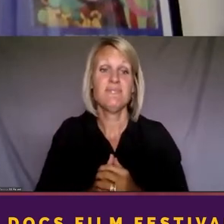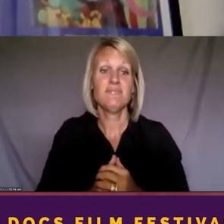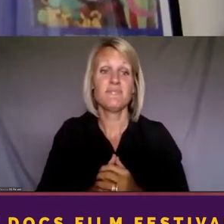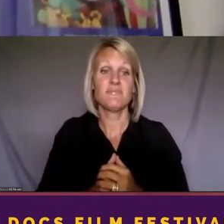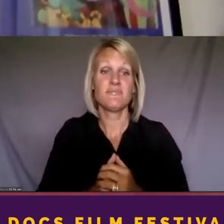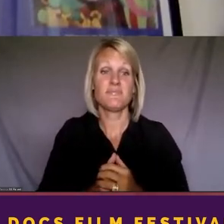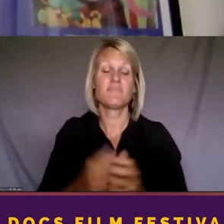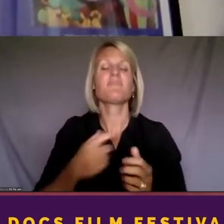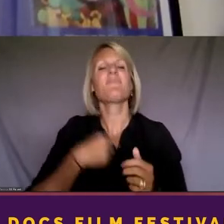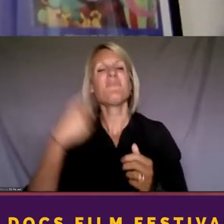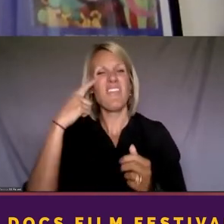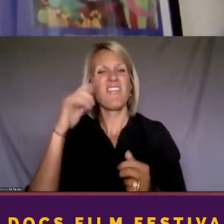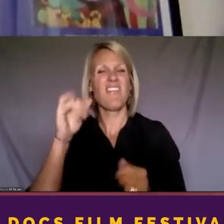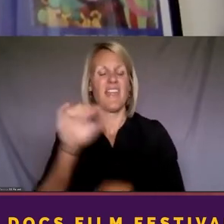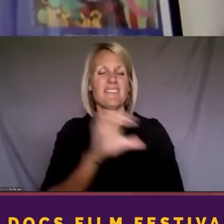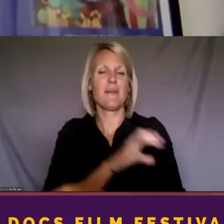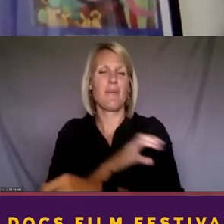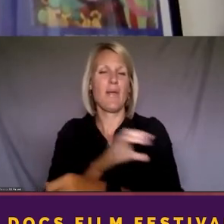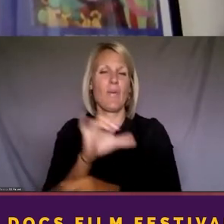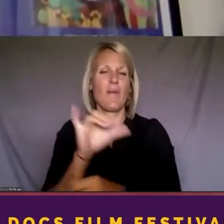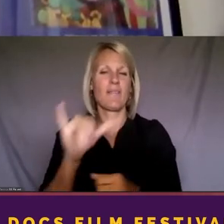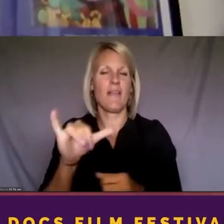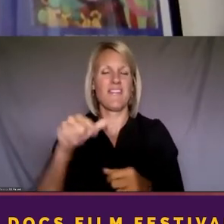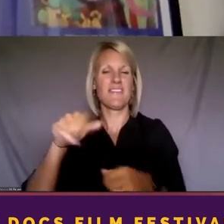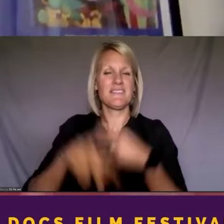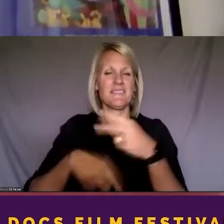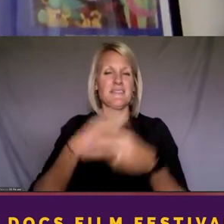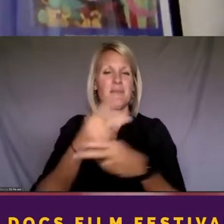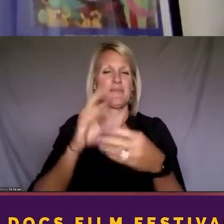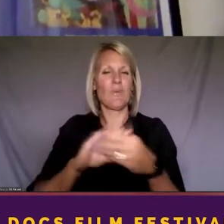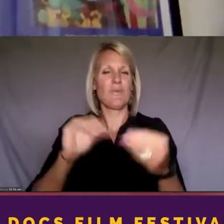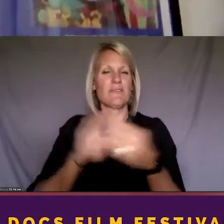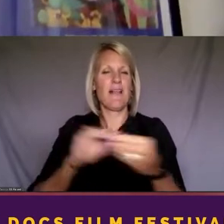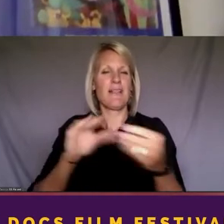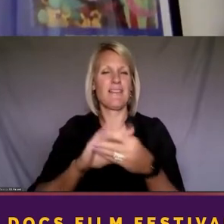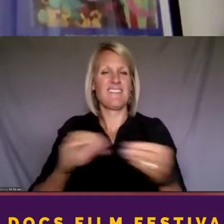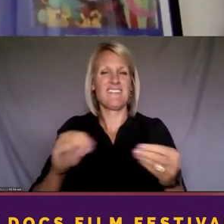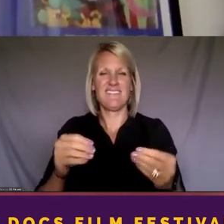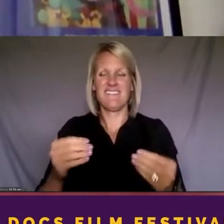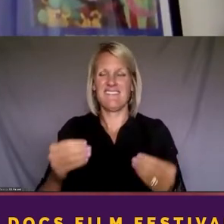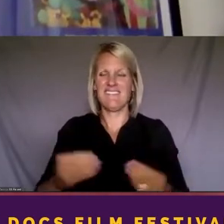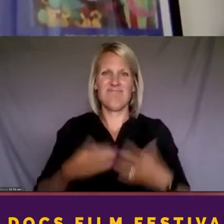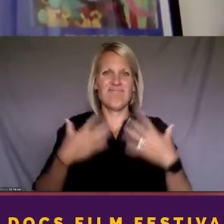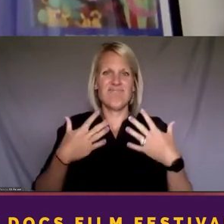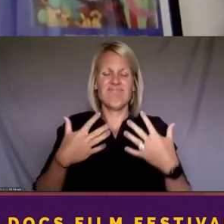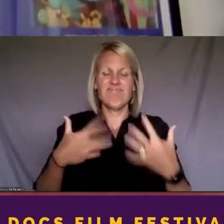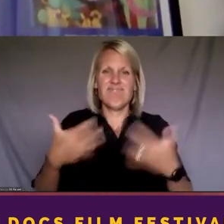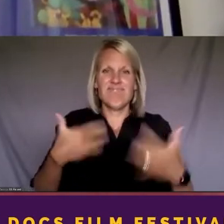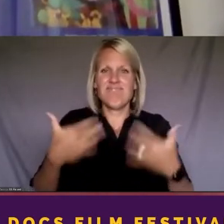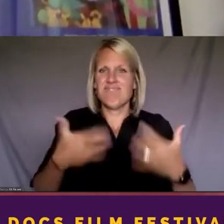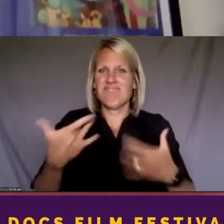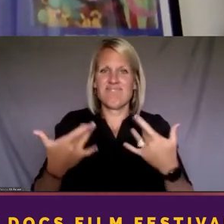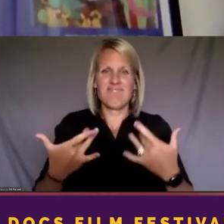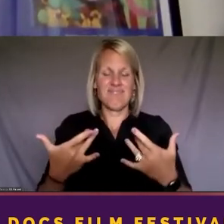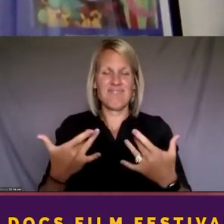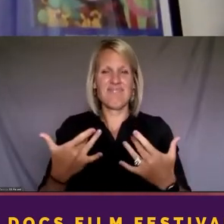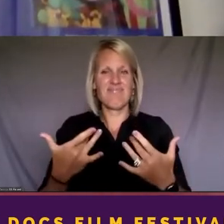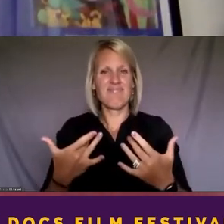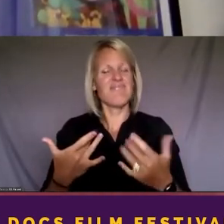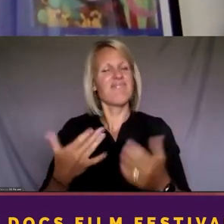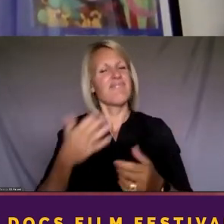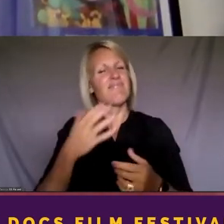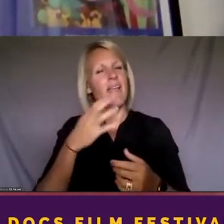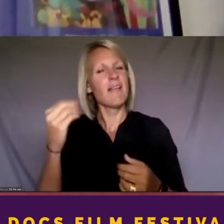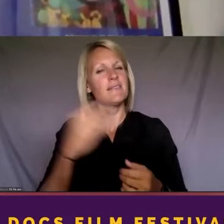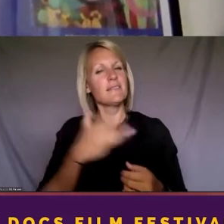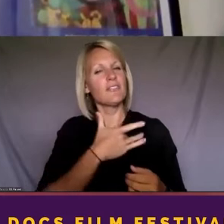the power that this kind of storytelling gives us, it charges us up, it gets us excited, and it, and it, you know, touches us